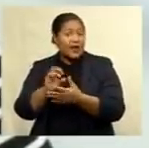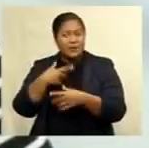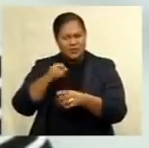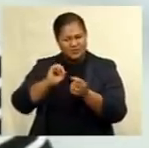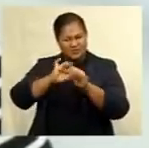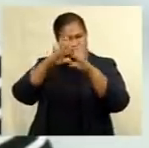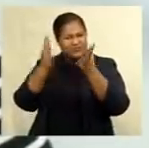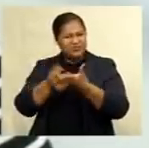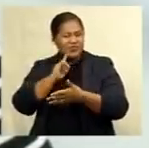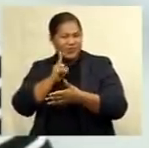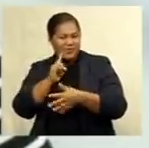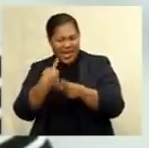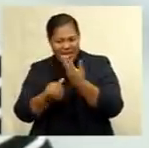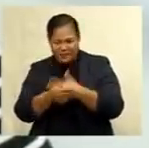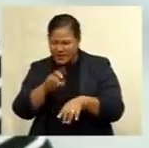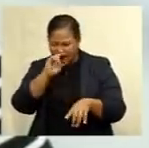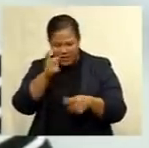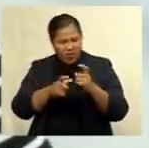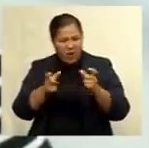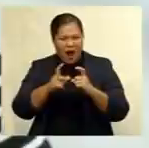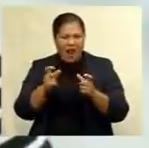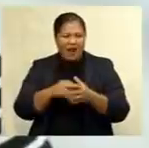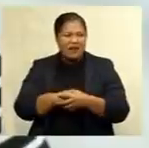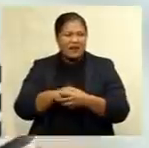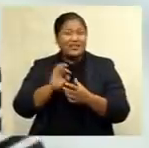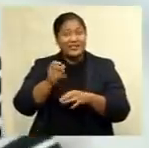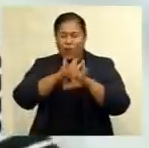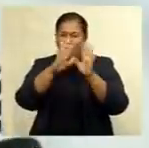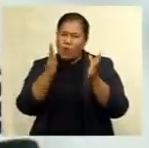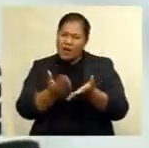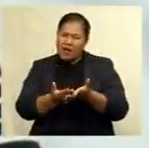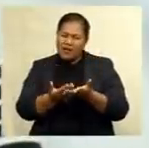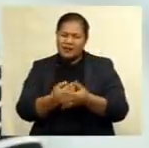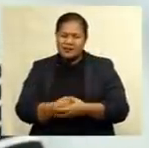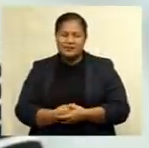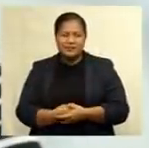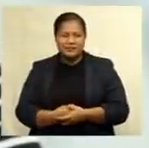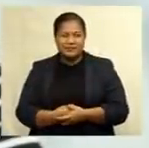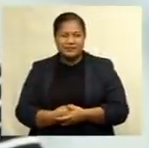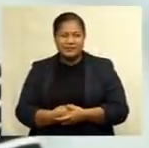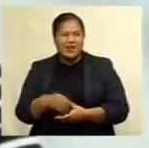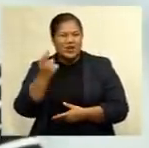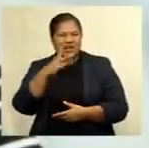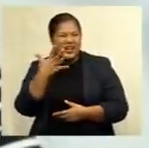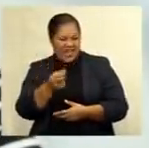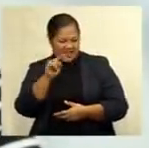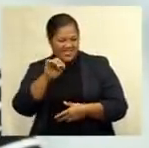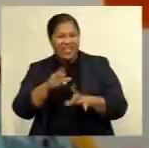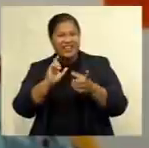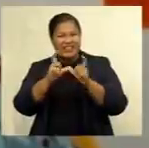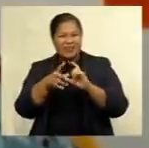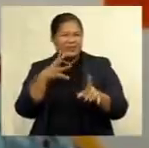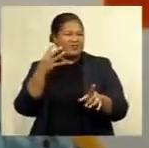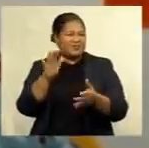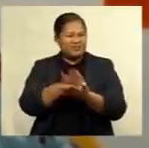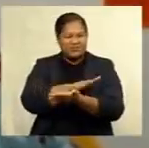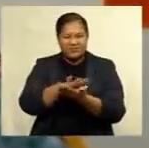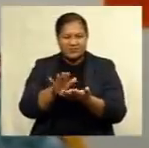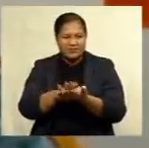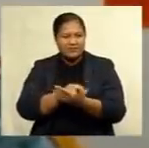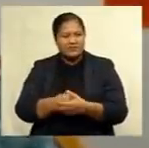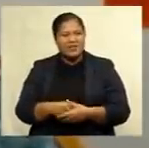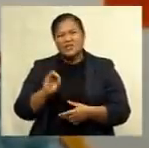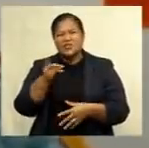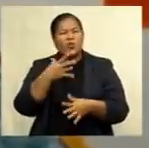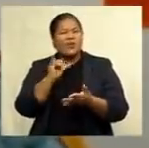control. The report also warns that the world is already certain to face for the climate disruptions. What are your thoughts on